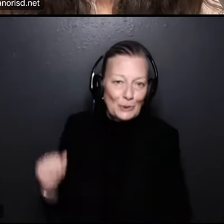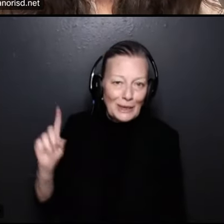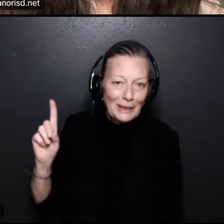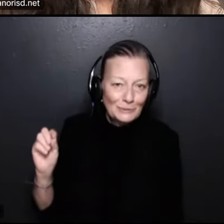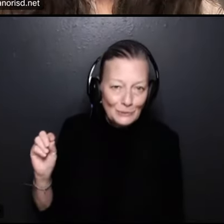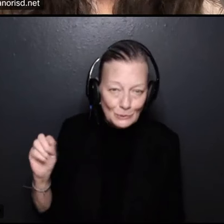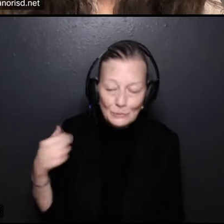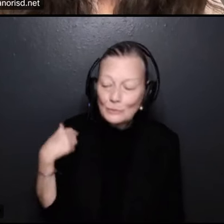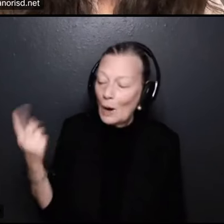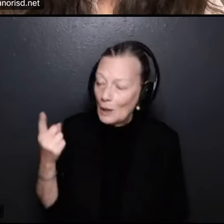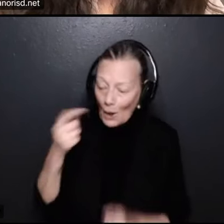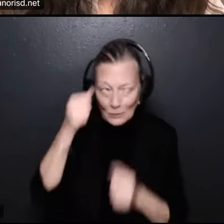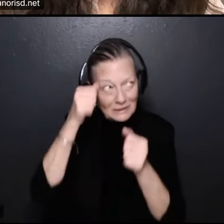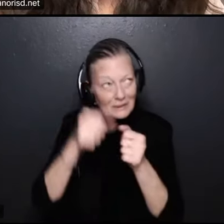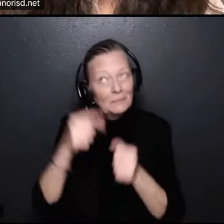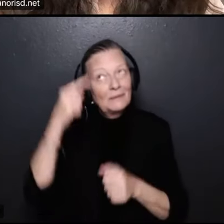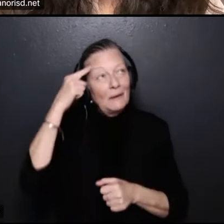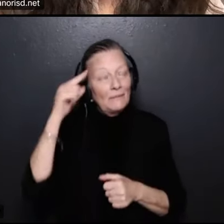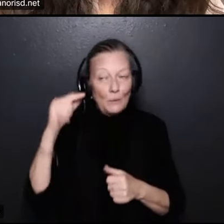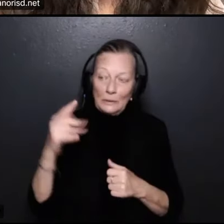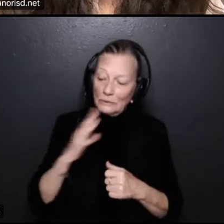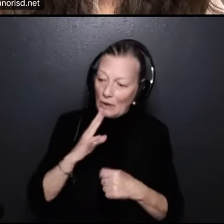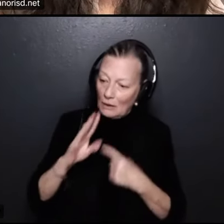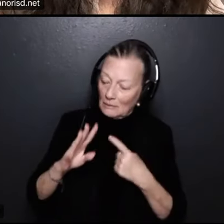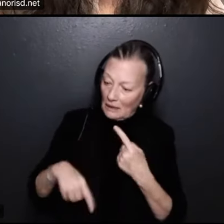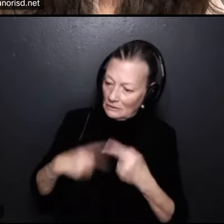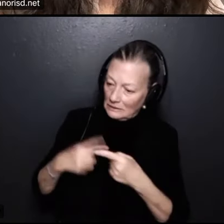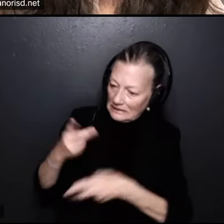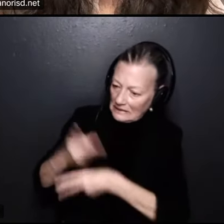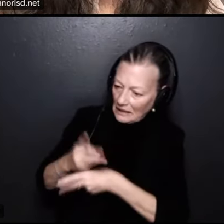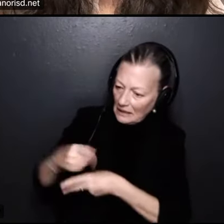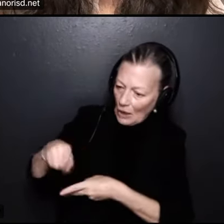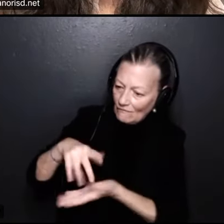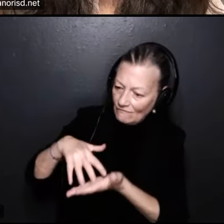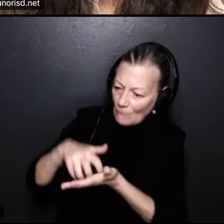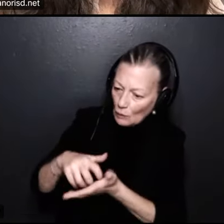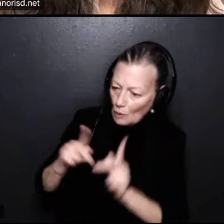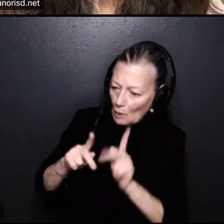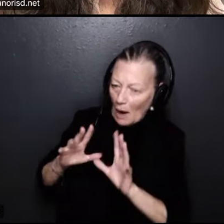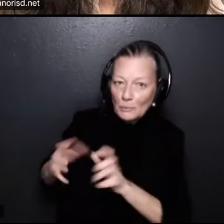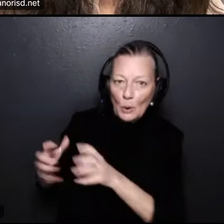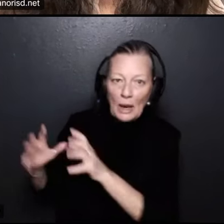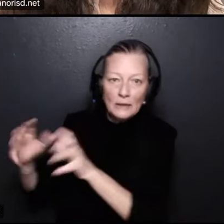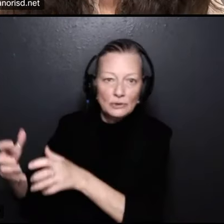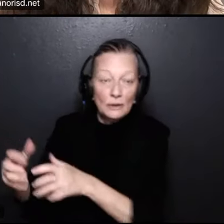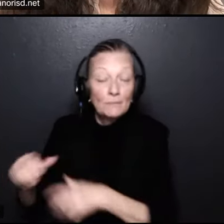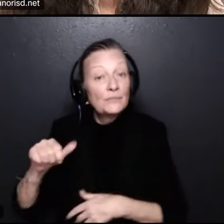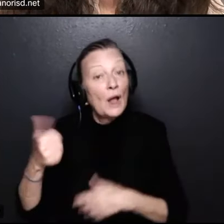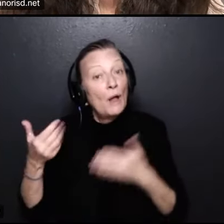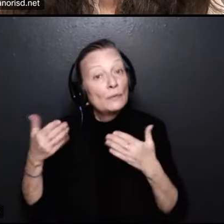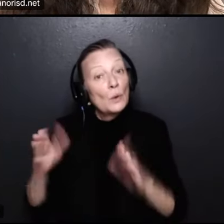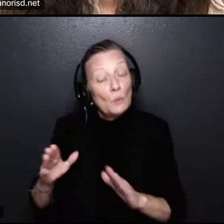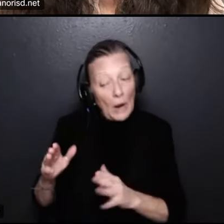when we start talking about taking care of our vulnerable populations the other way in support though too is ensuring that